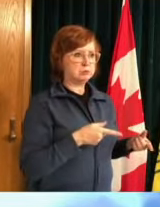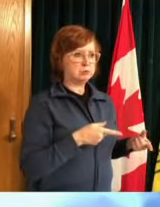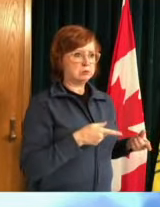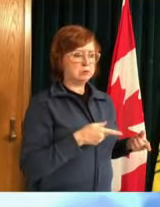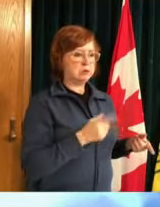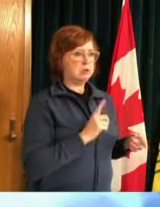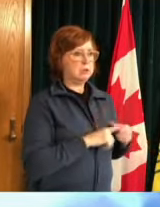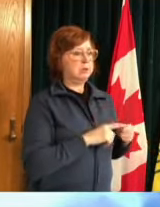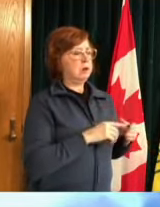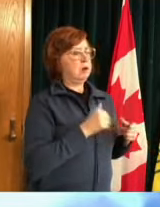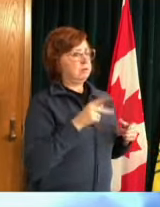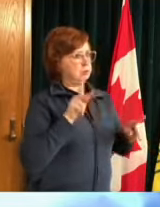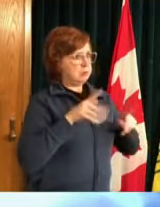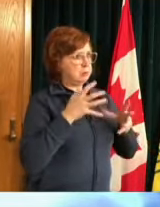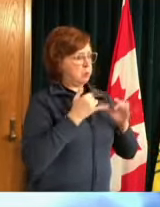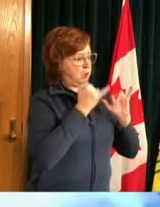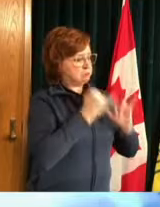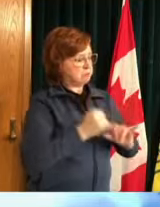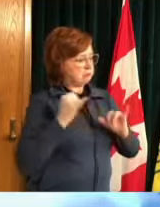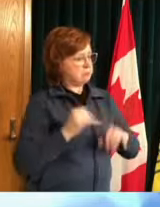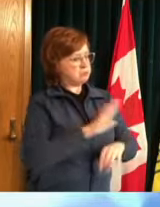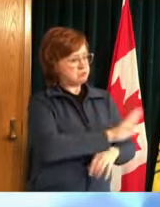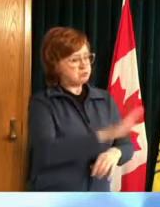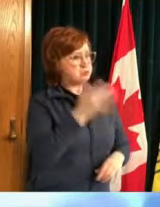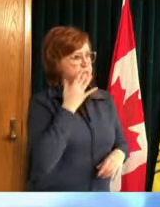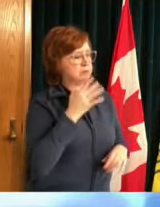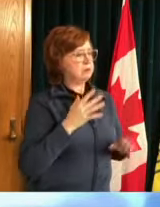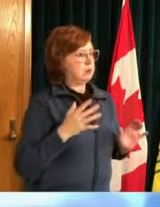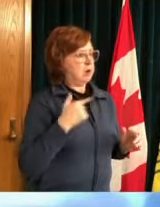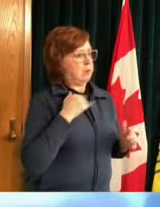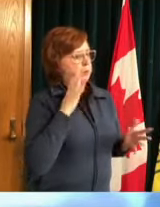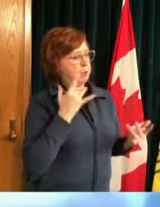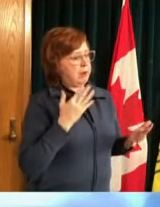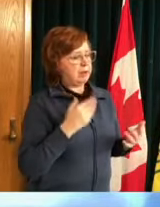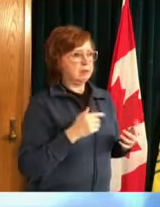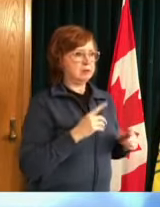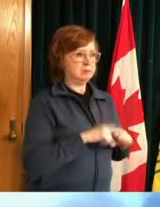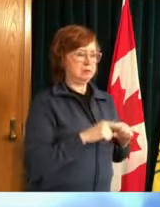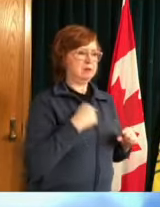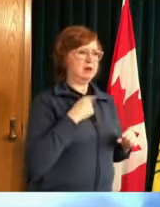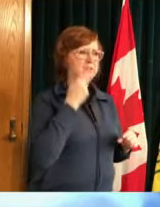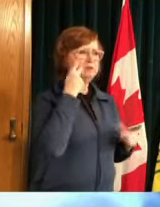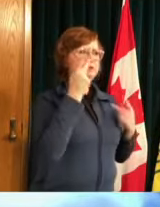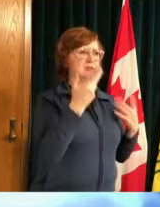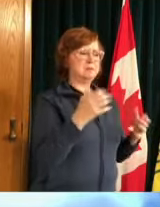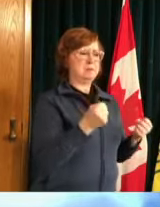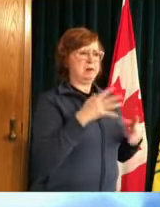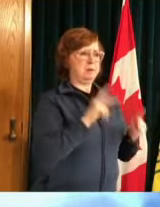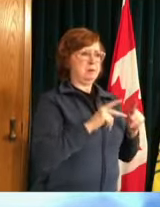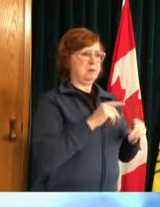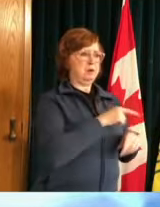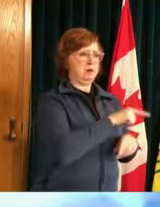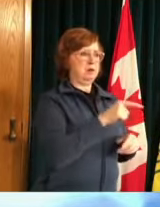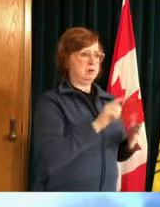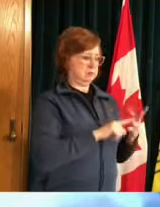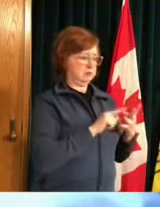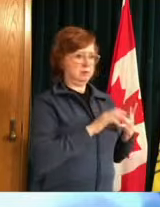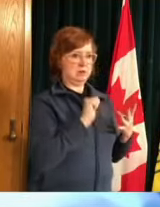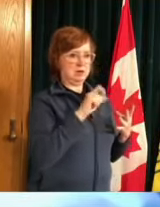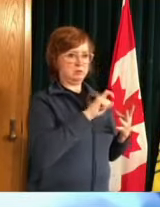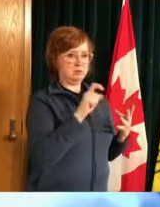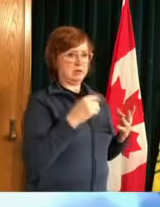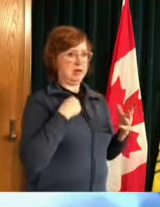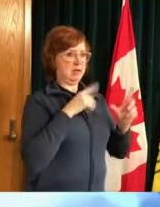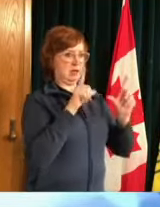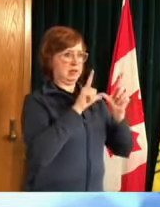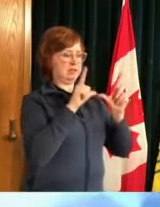we've also seen a lot of interest in people saying you know astrazeneca is licensed in canada 18 and older why can't we have